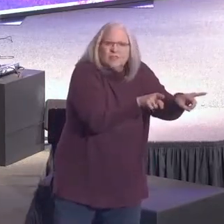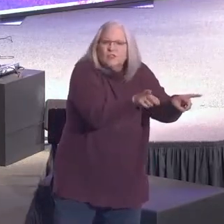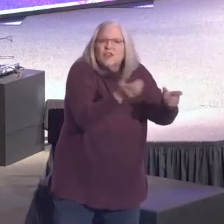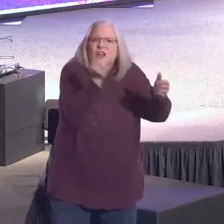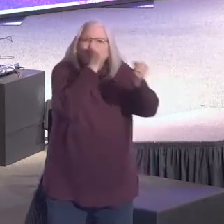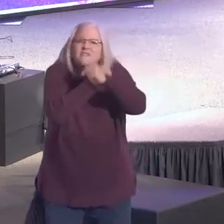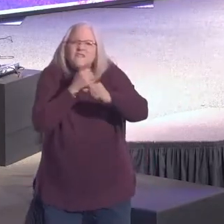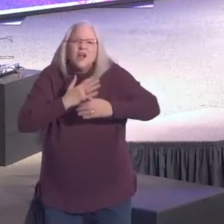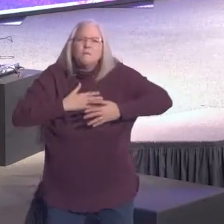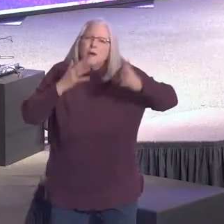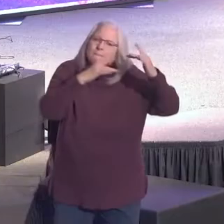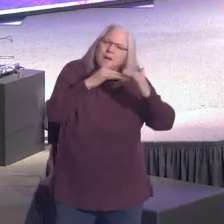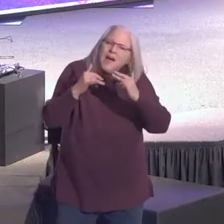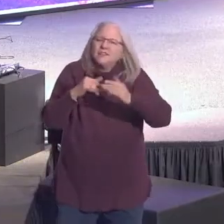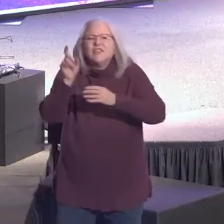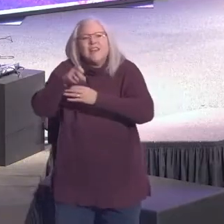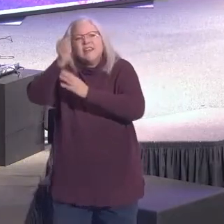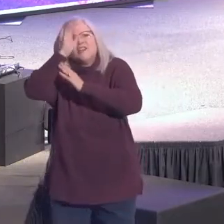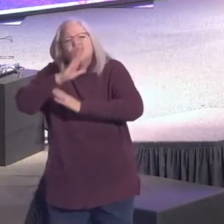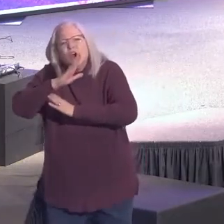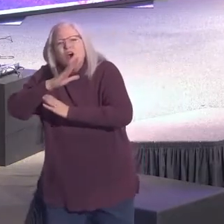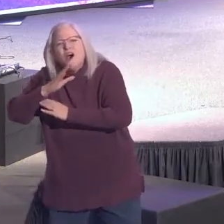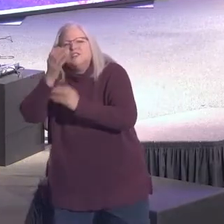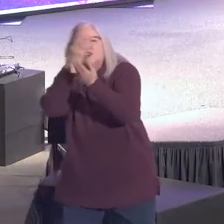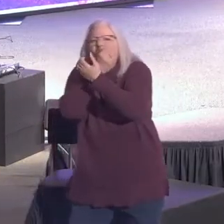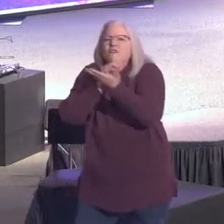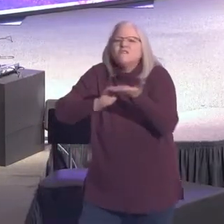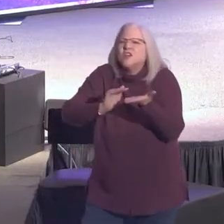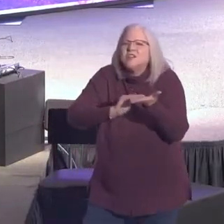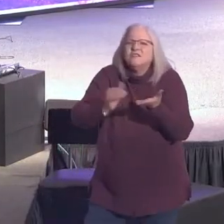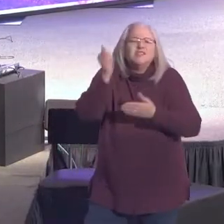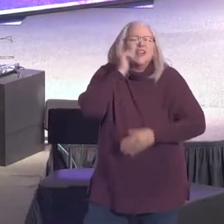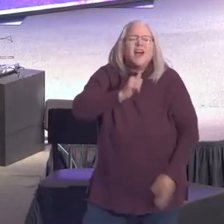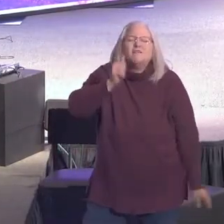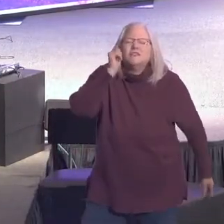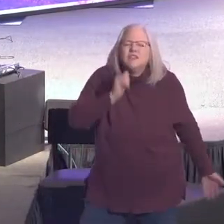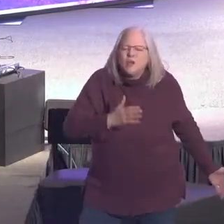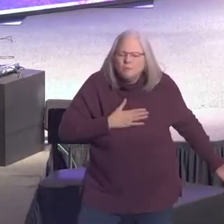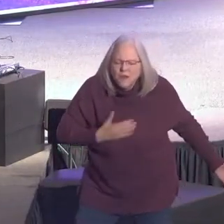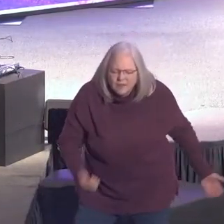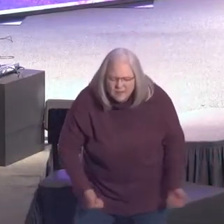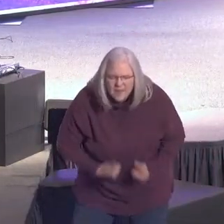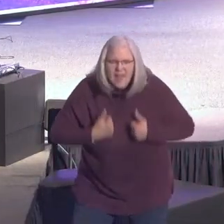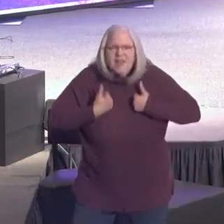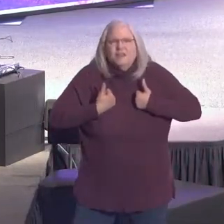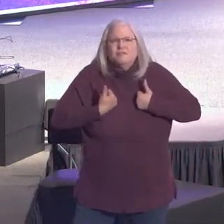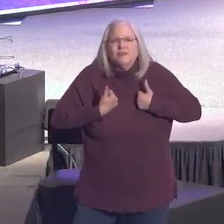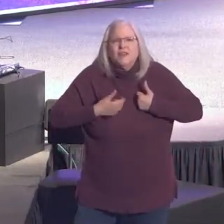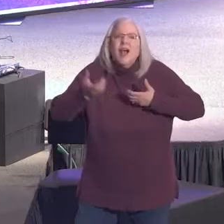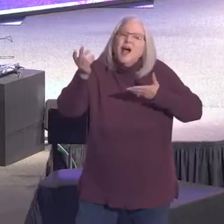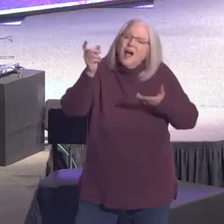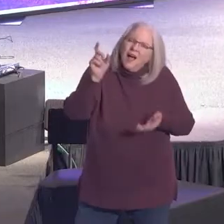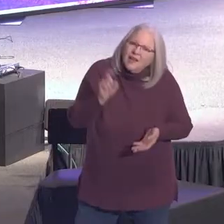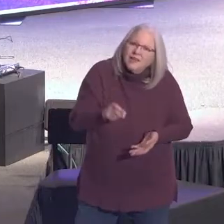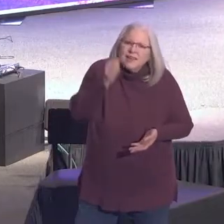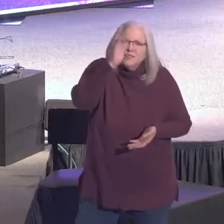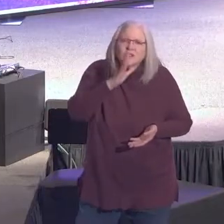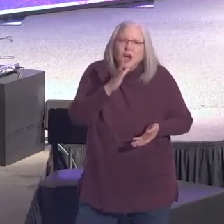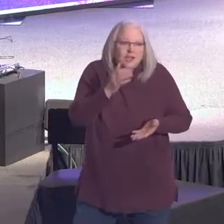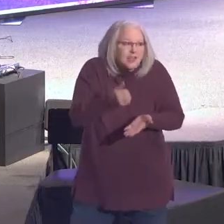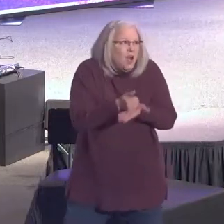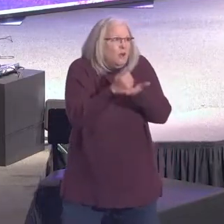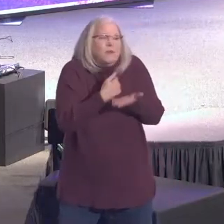battles in my life. I need God for God's forgiveness every day of my life. I need God to help me live in victory.